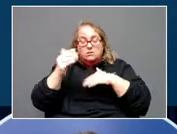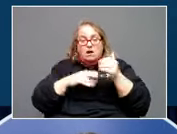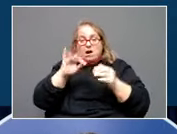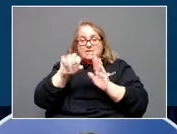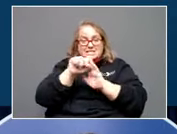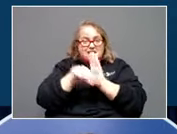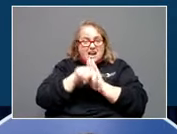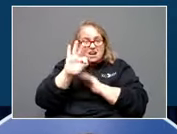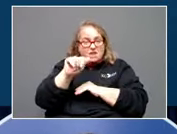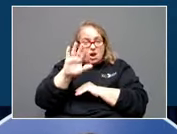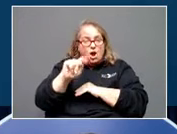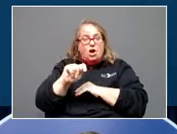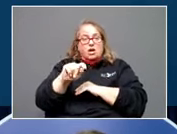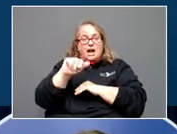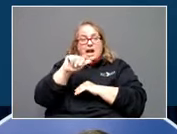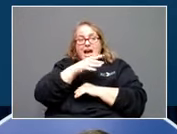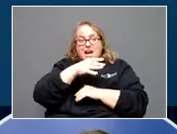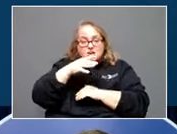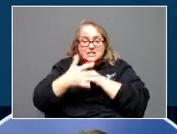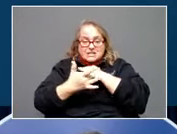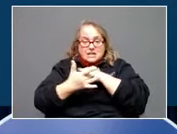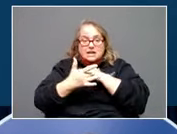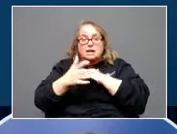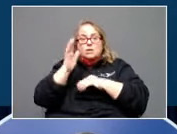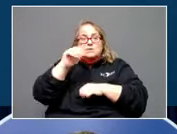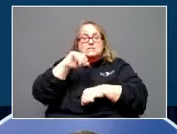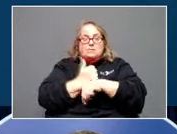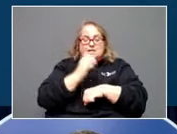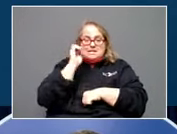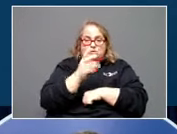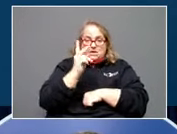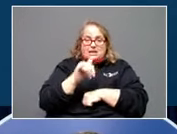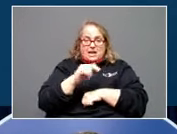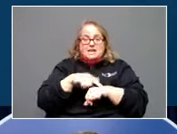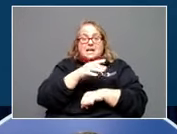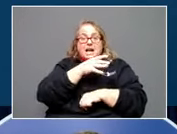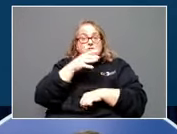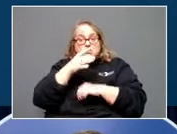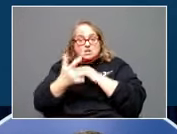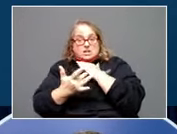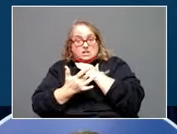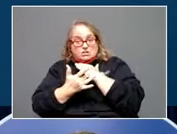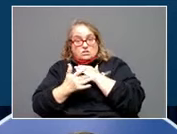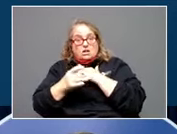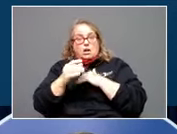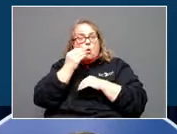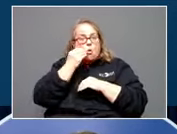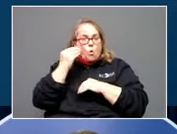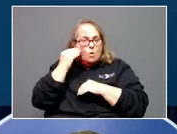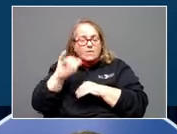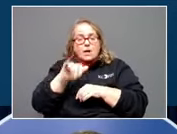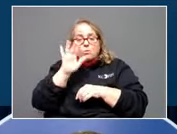development center that will establish eastern Kentucky as an agriculture technology hub. What it will make sure is that we don't just have the